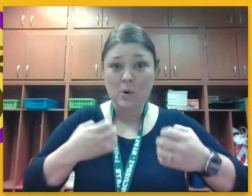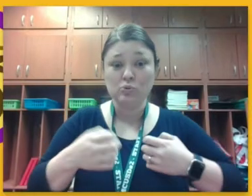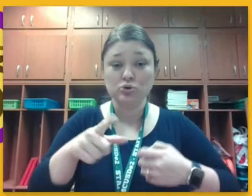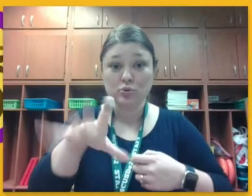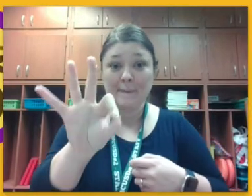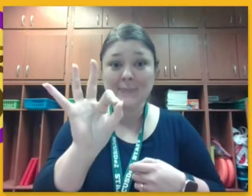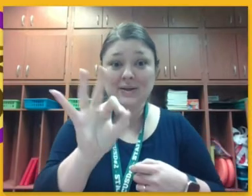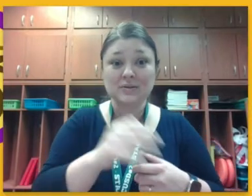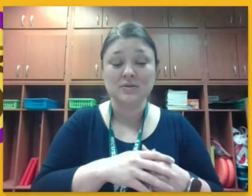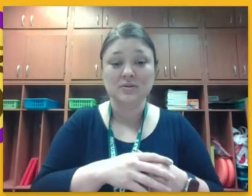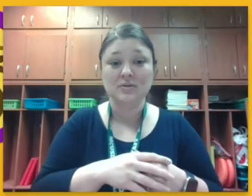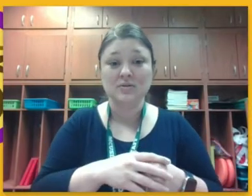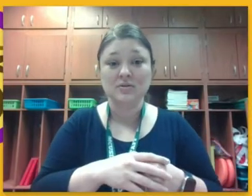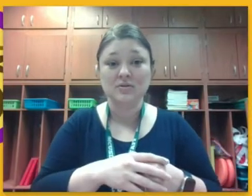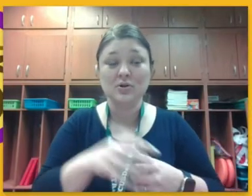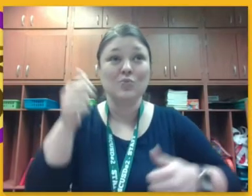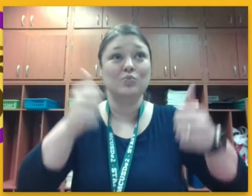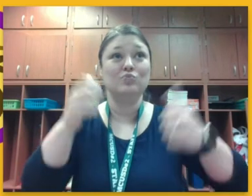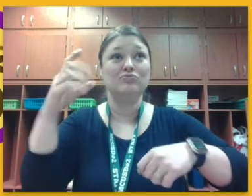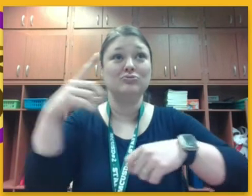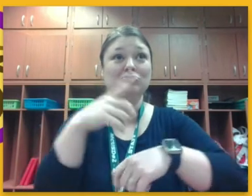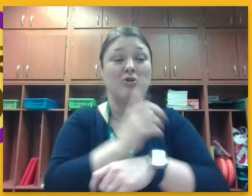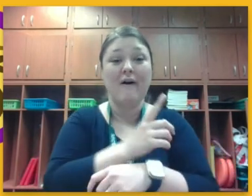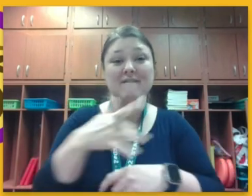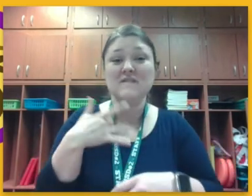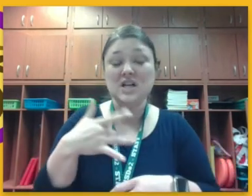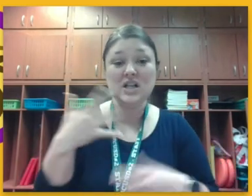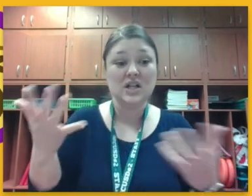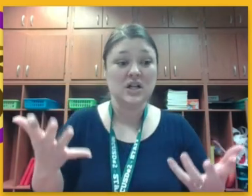can you figure out what this dolphin was feeling